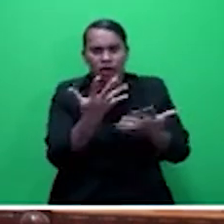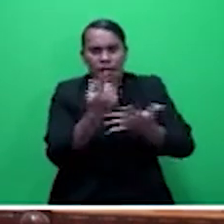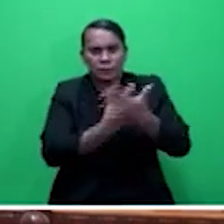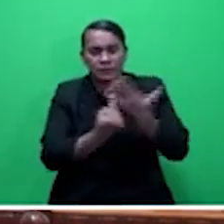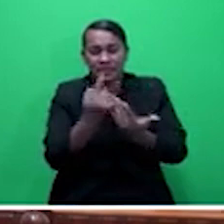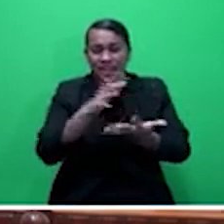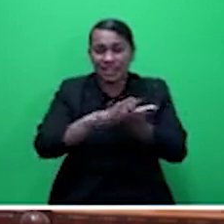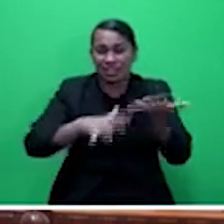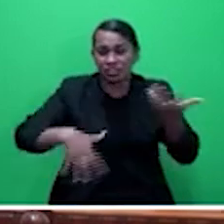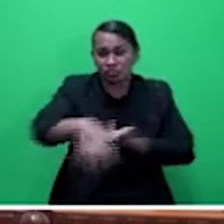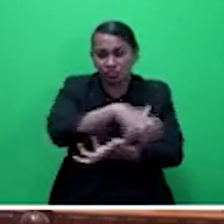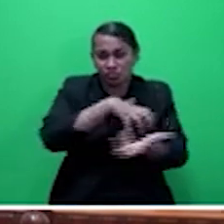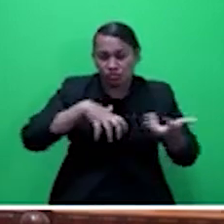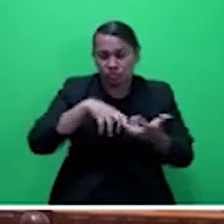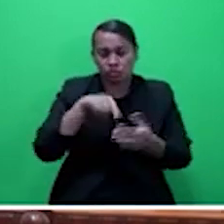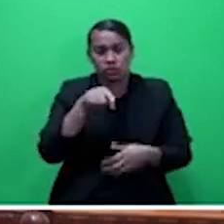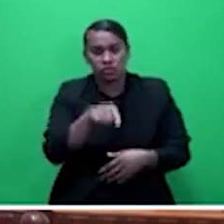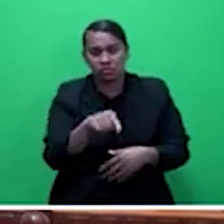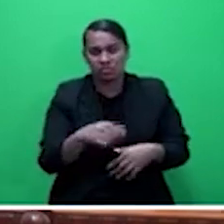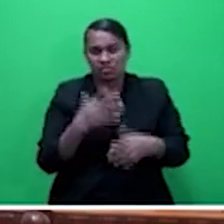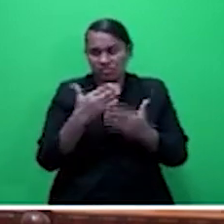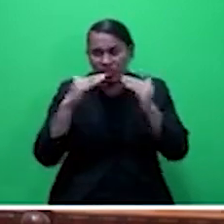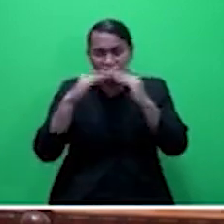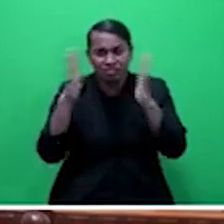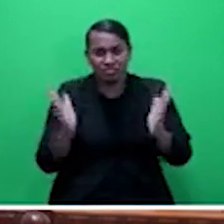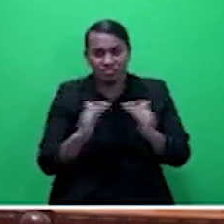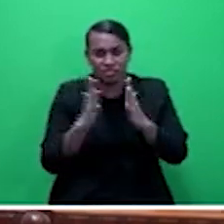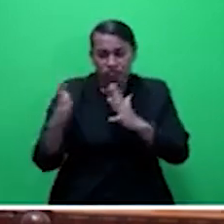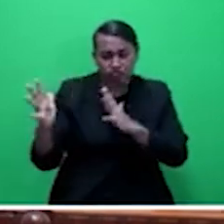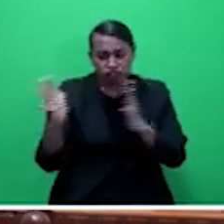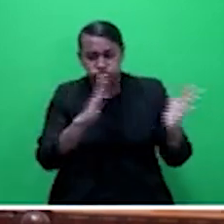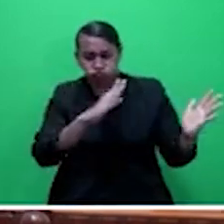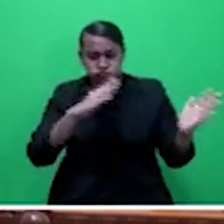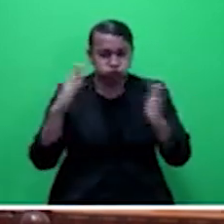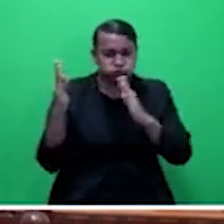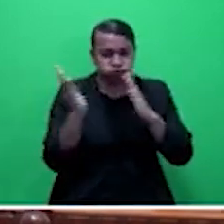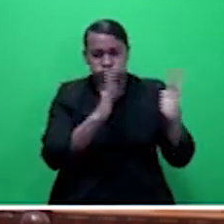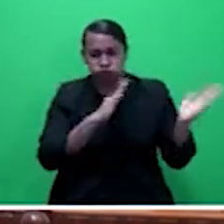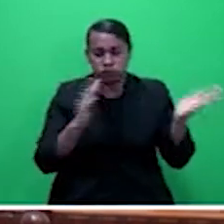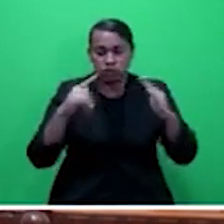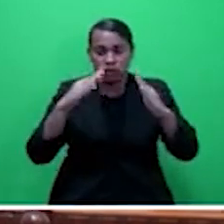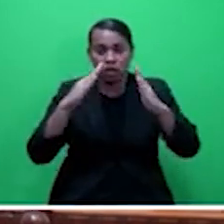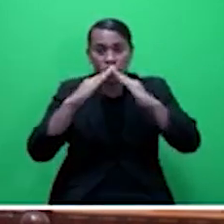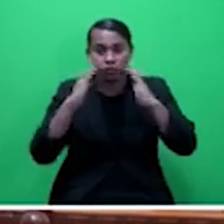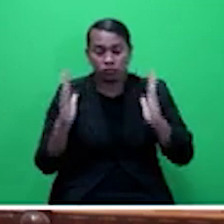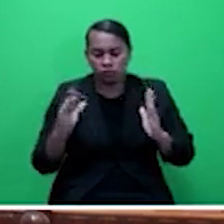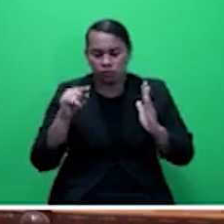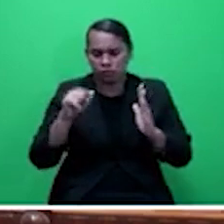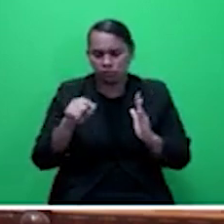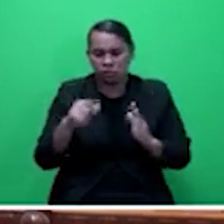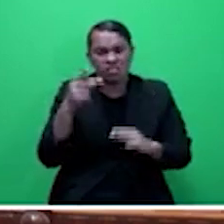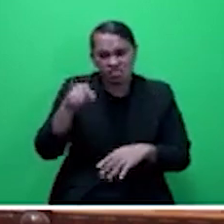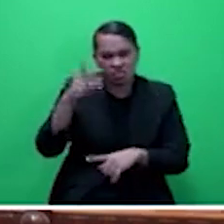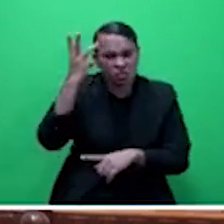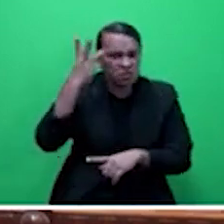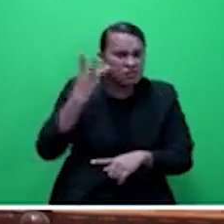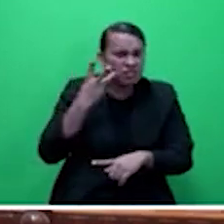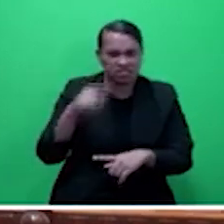that the house was sinking, she knew that the house was going to collapse,